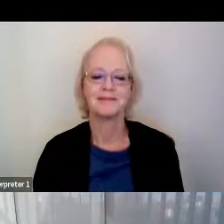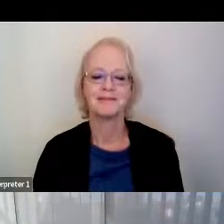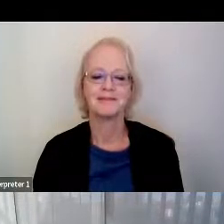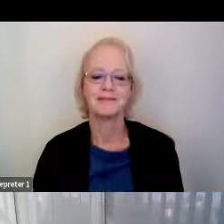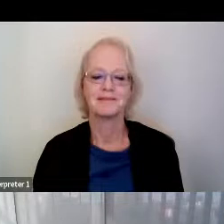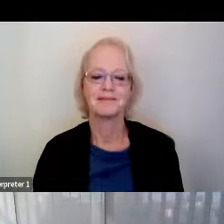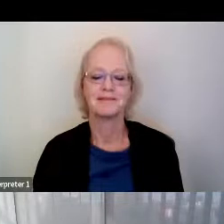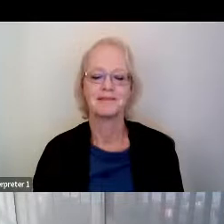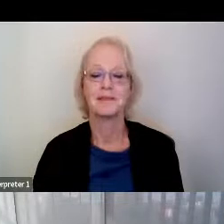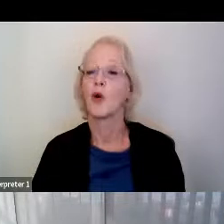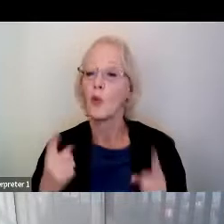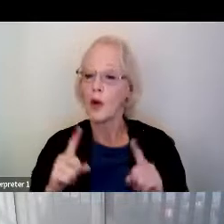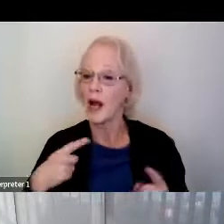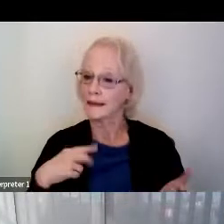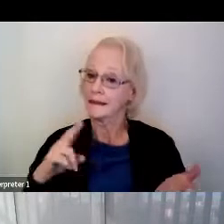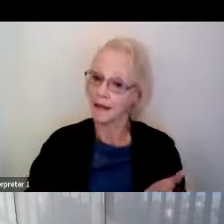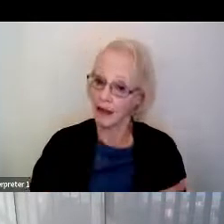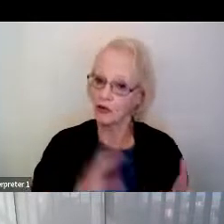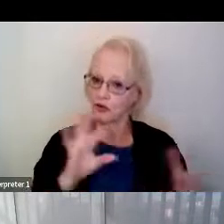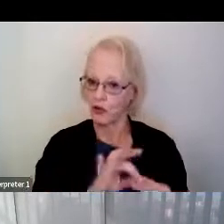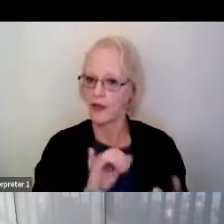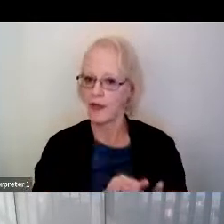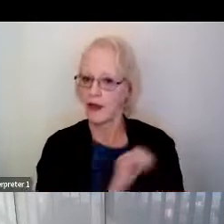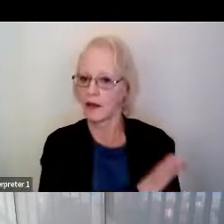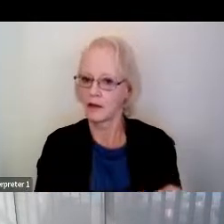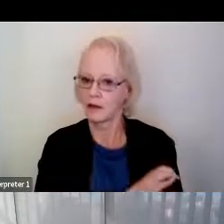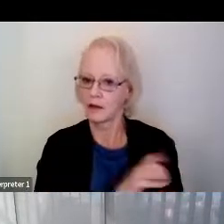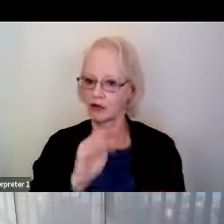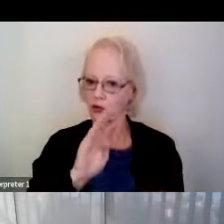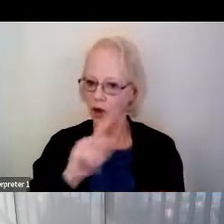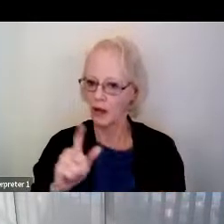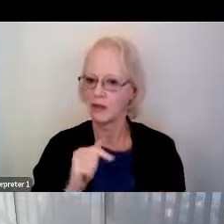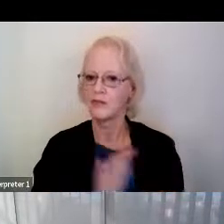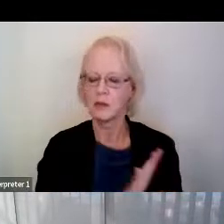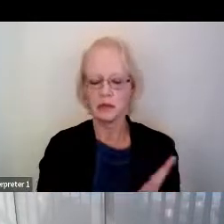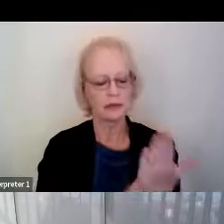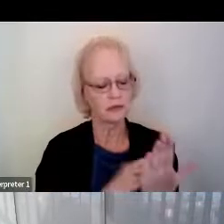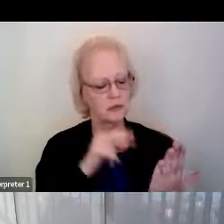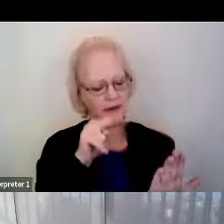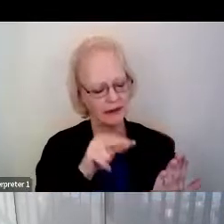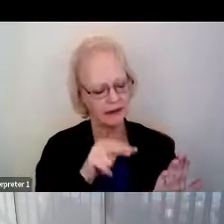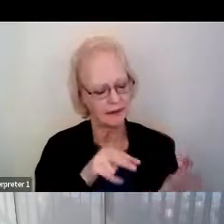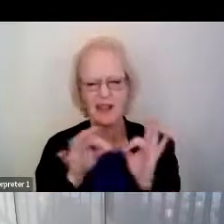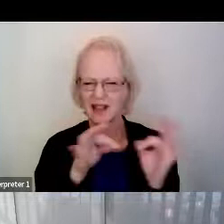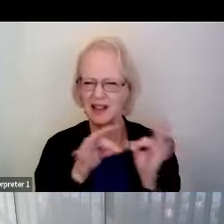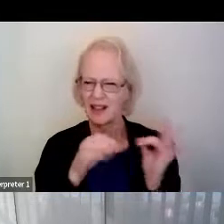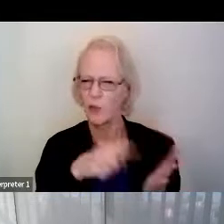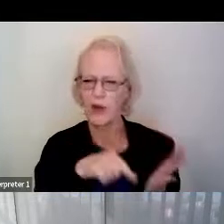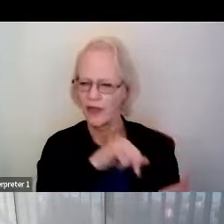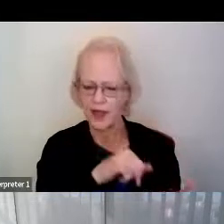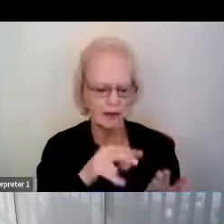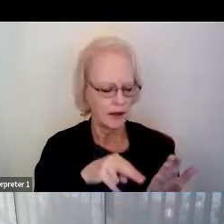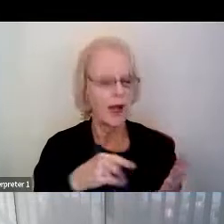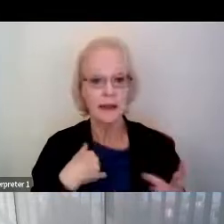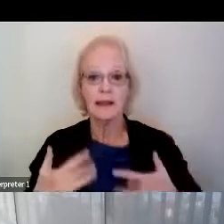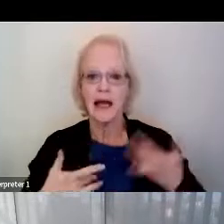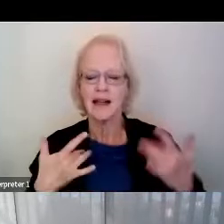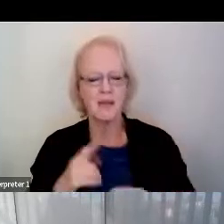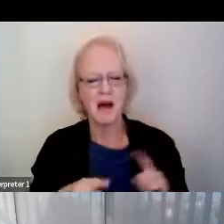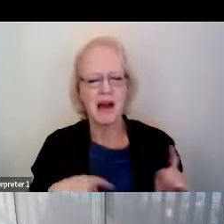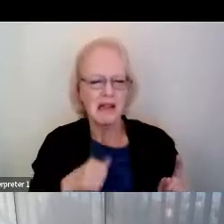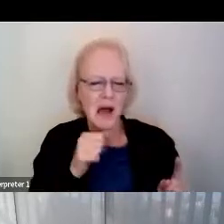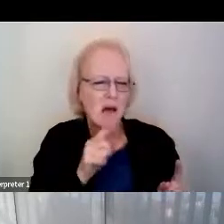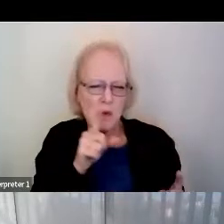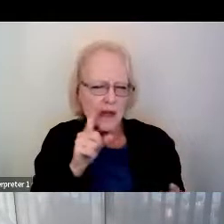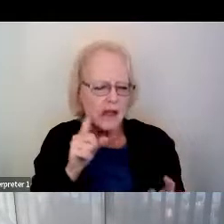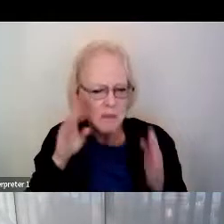When I signed up for this clinical trial, and I read the details about what it was about, I was very excited to get involved. But I didn't pay much attention to the